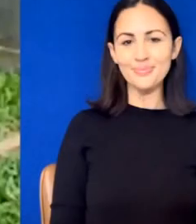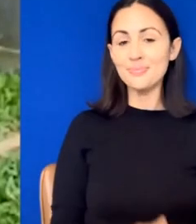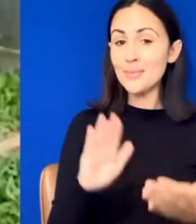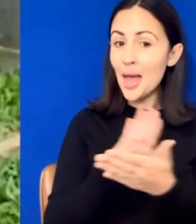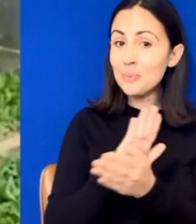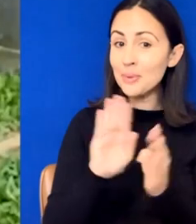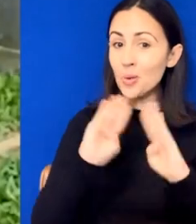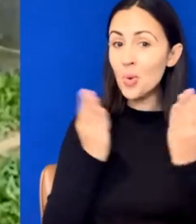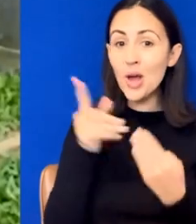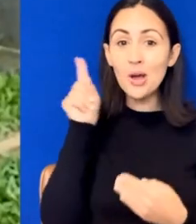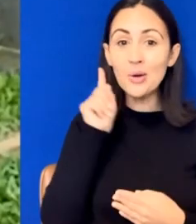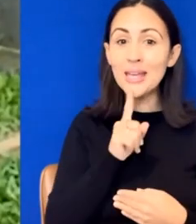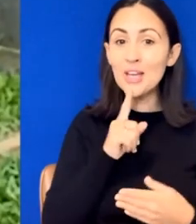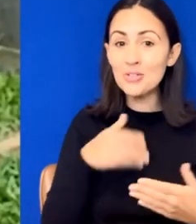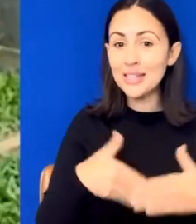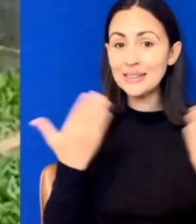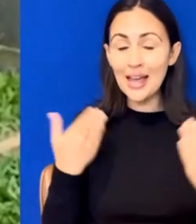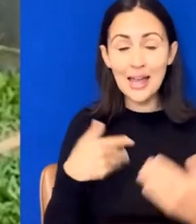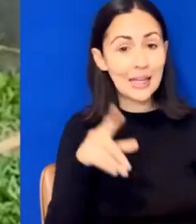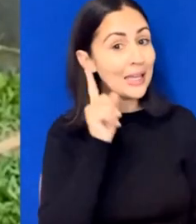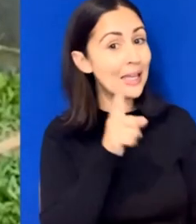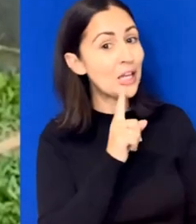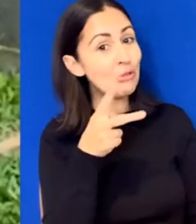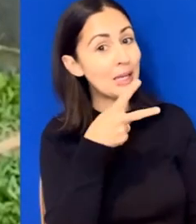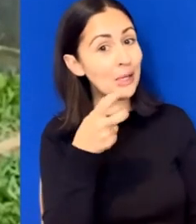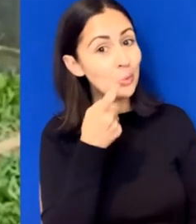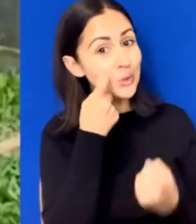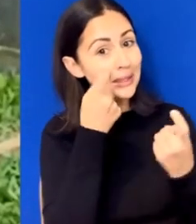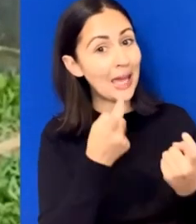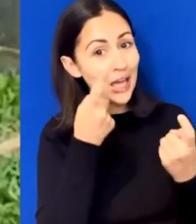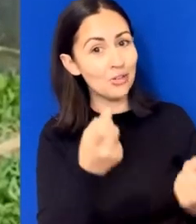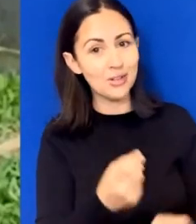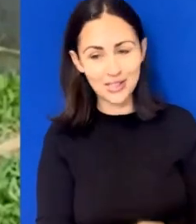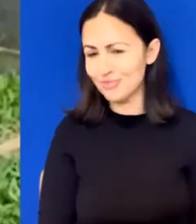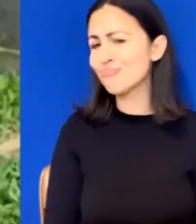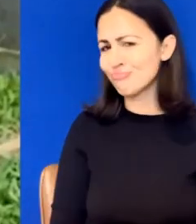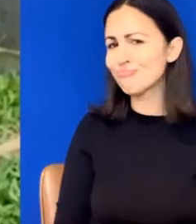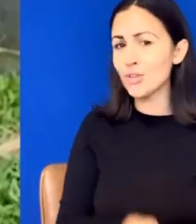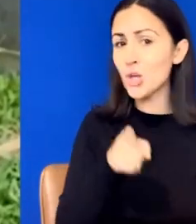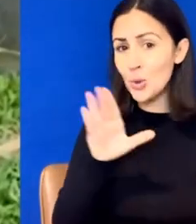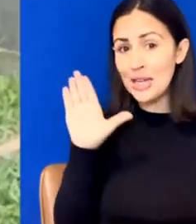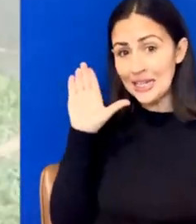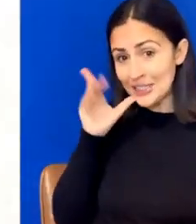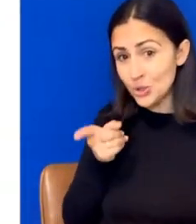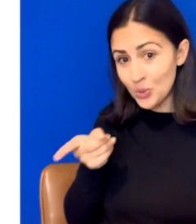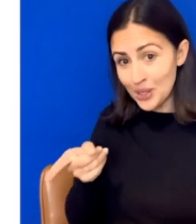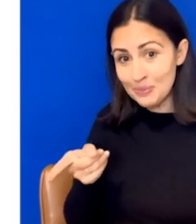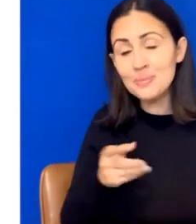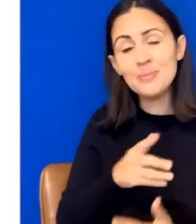Happy World Hearing Day. Hearing is caring. Yes, hearing his needs means we care.